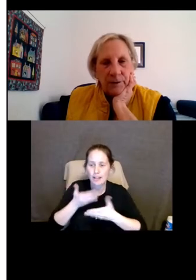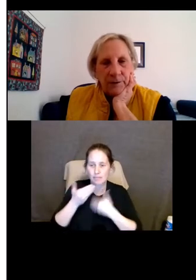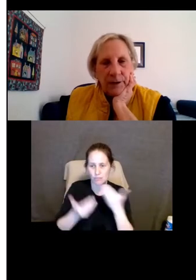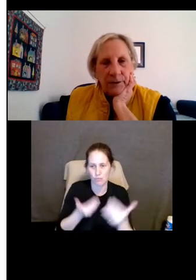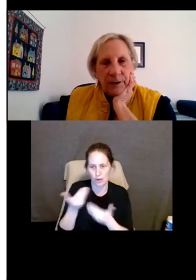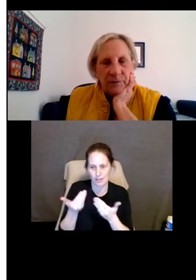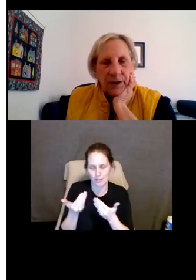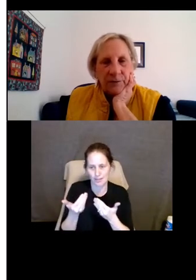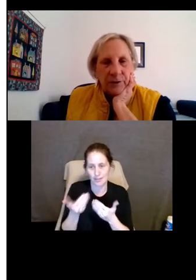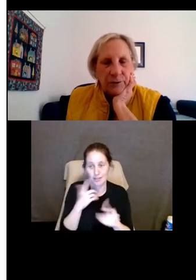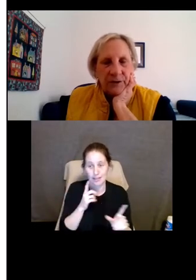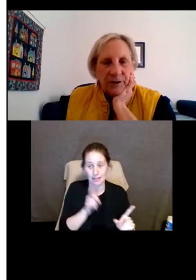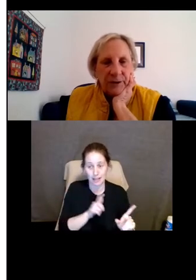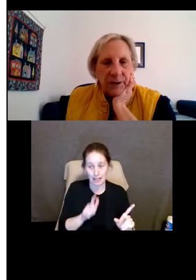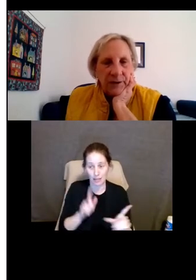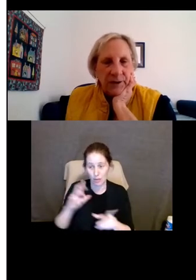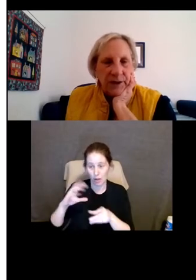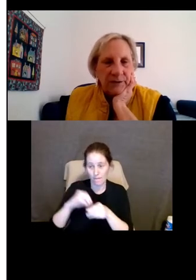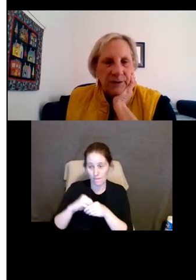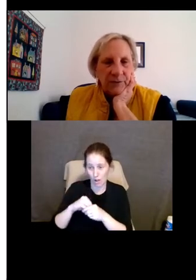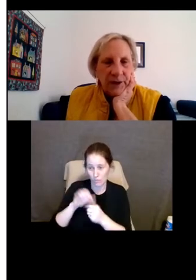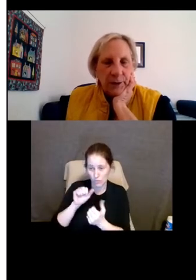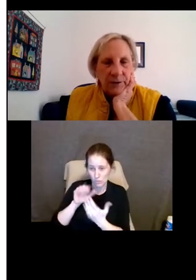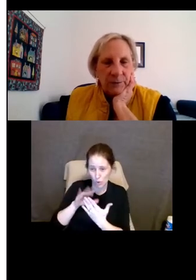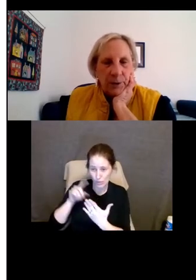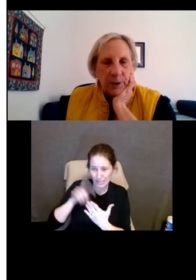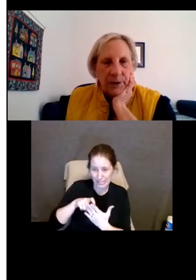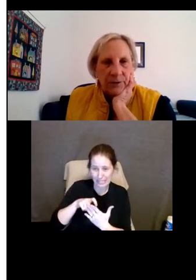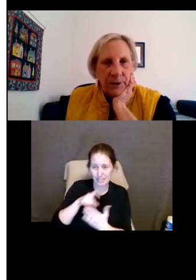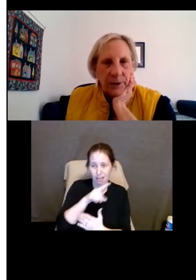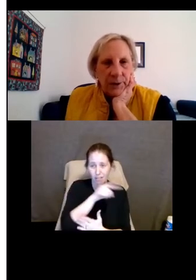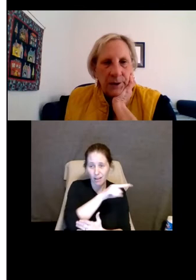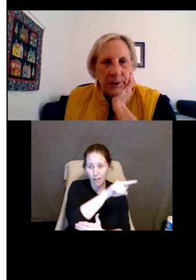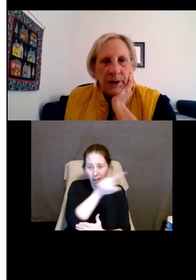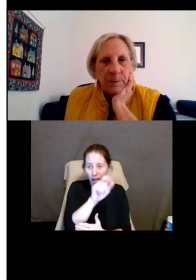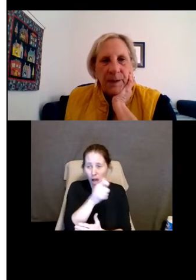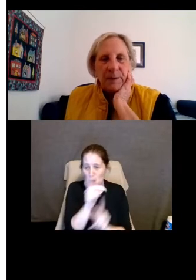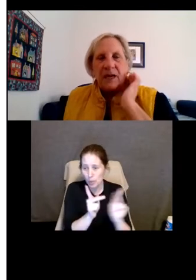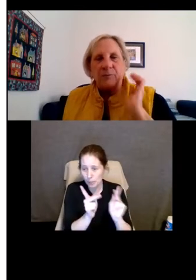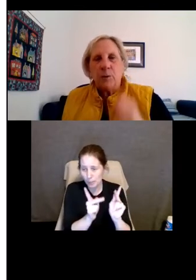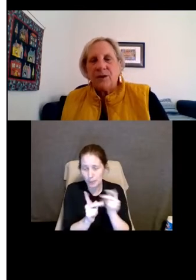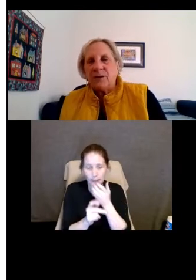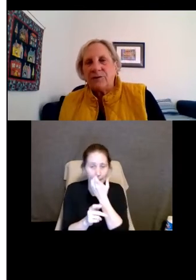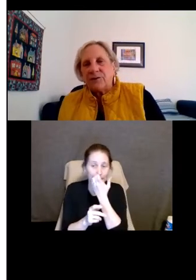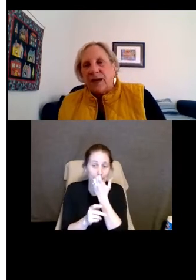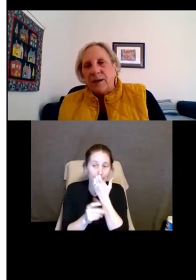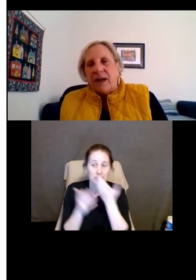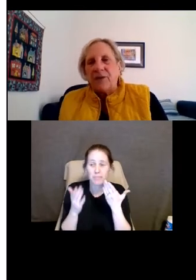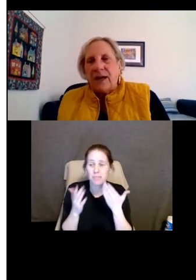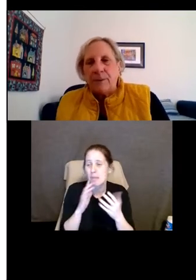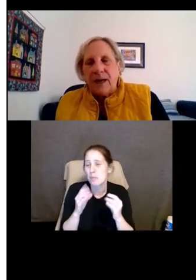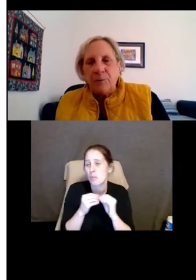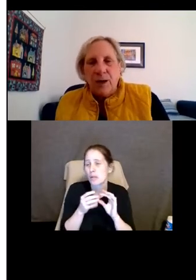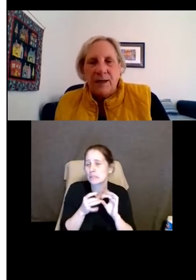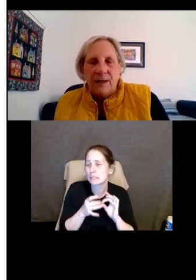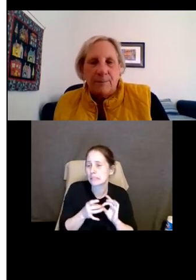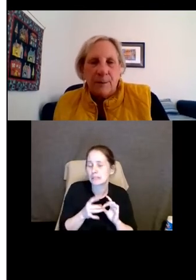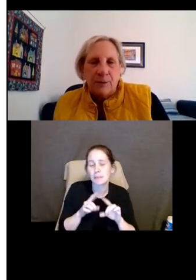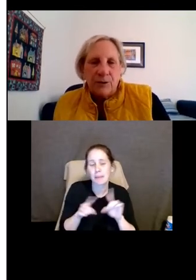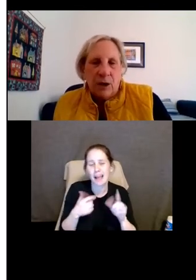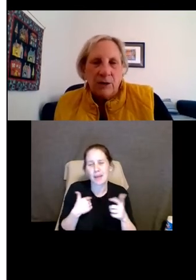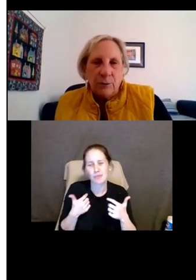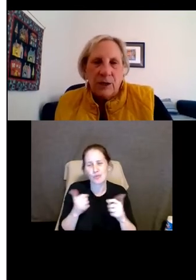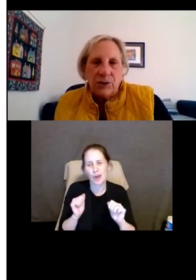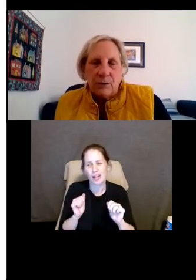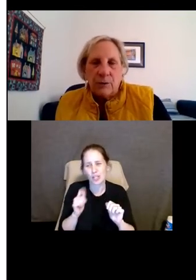landlord involves addressing the needs of various parties. Other people may have more things to say about that, but I'm trying to